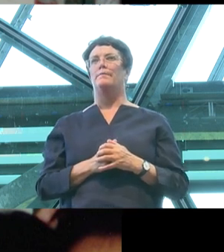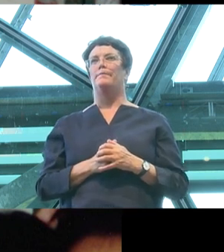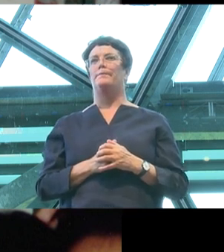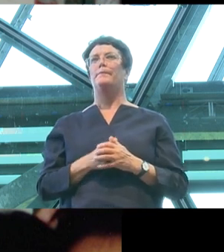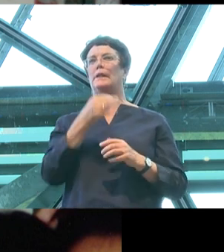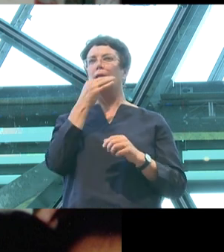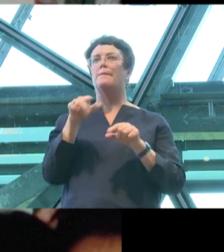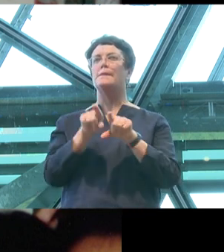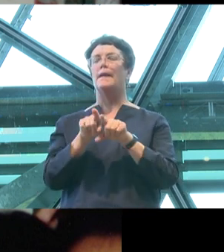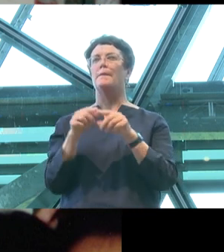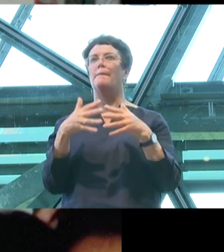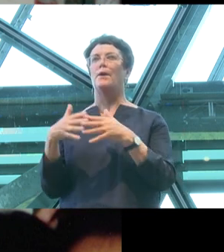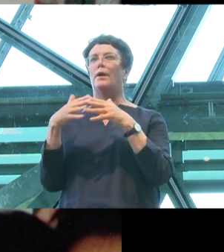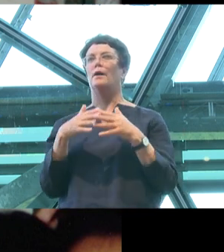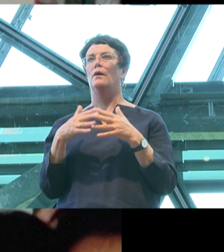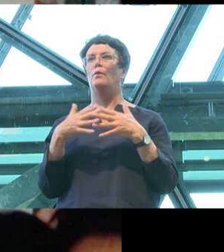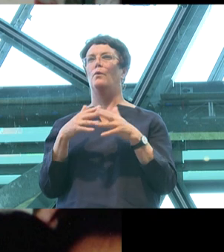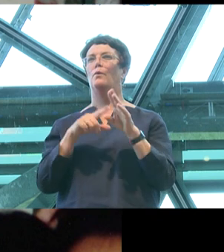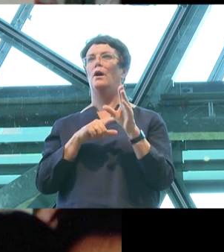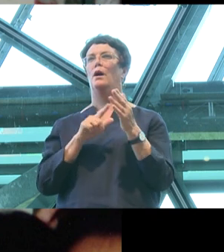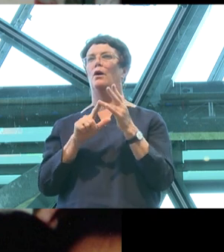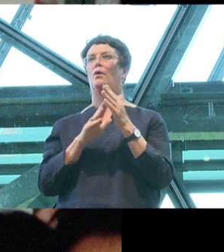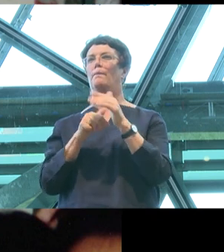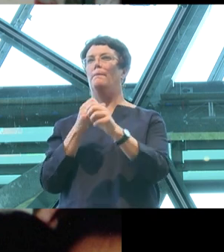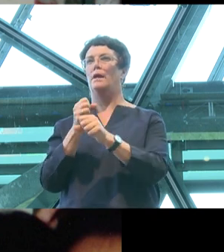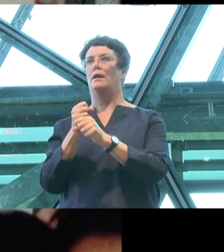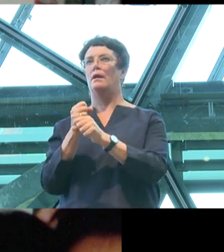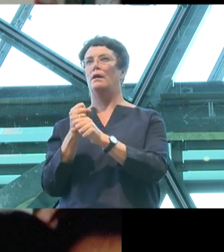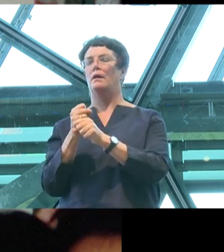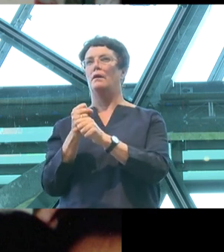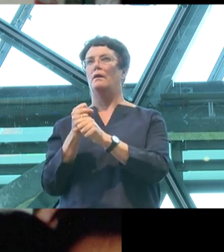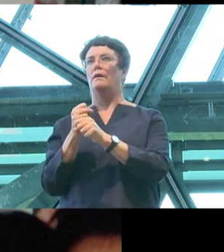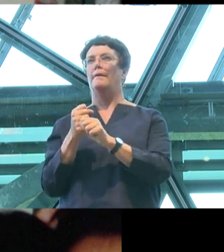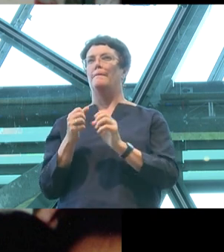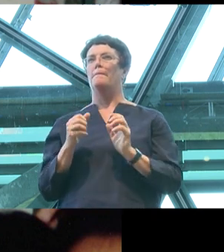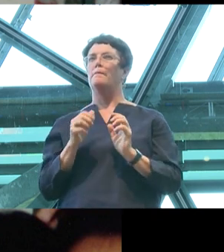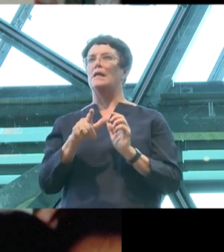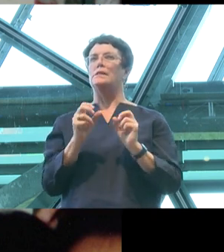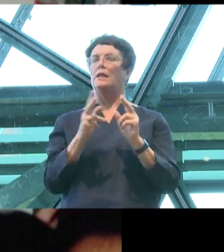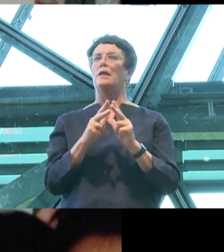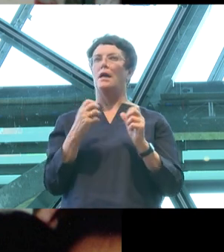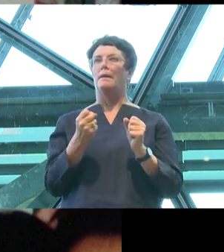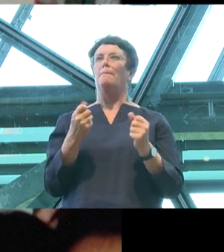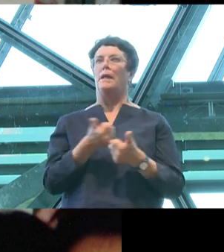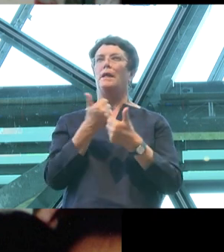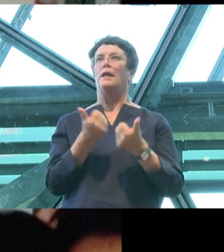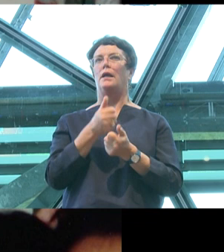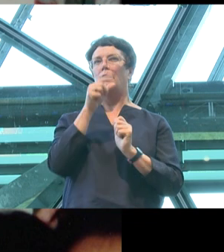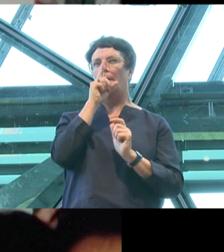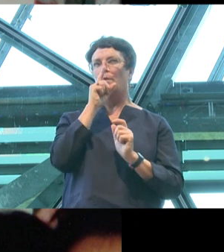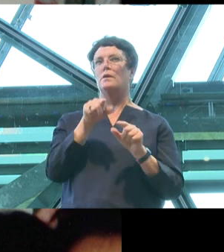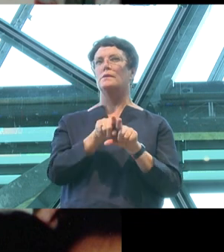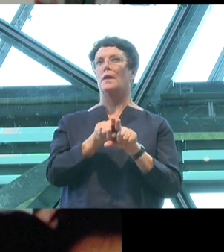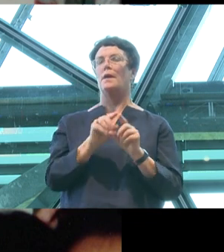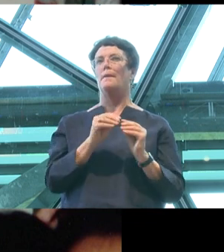Sydney had dozens and dozens of Matthew Shepherds. The only difference is their names aren't widely known.